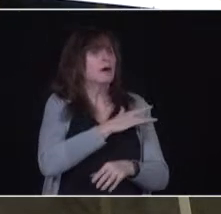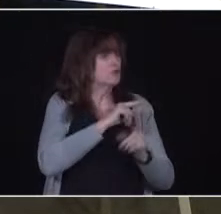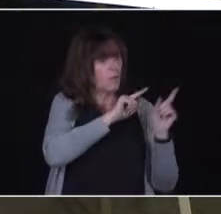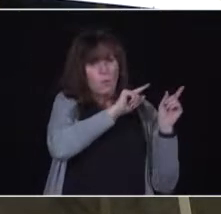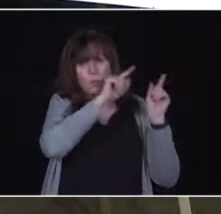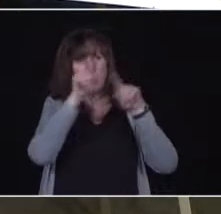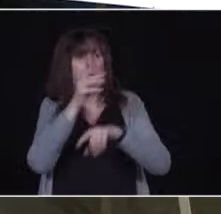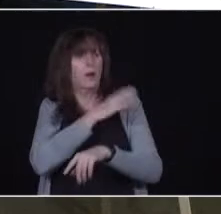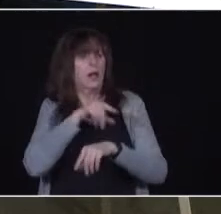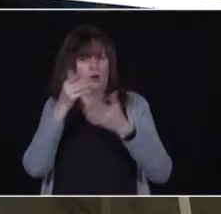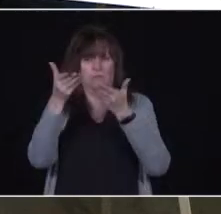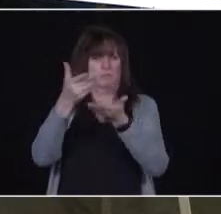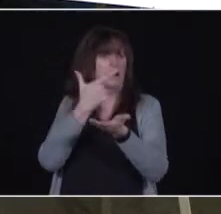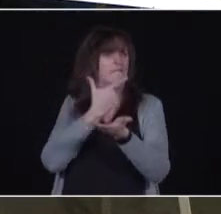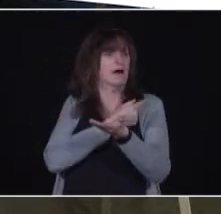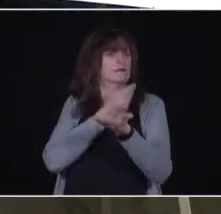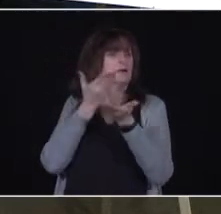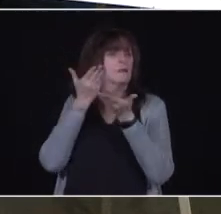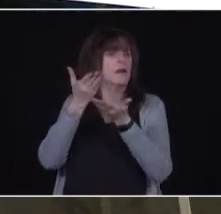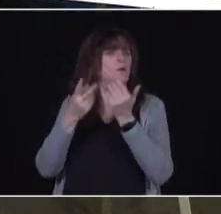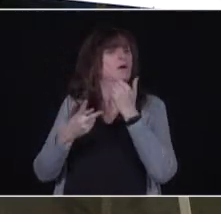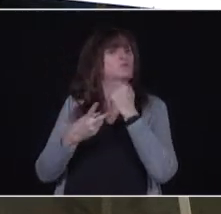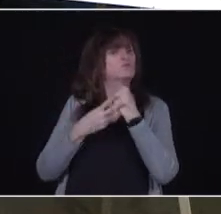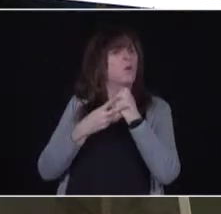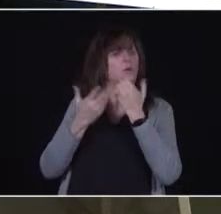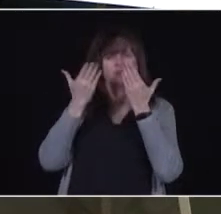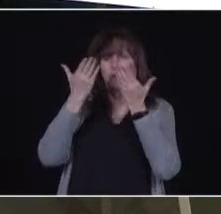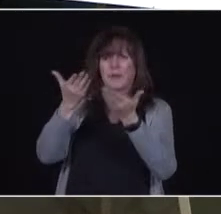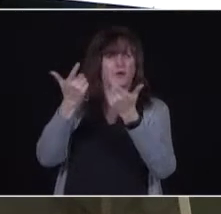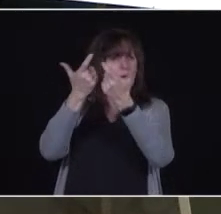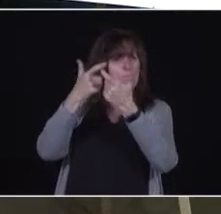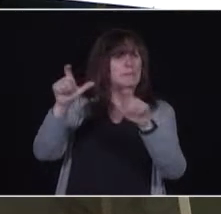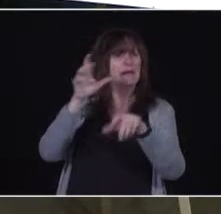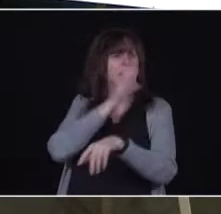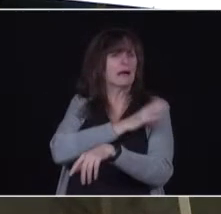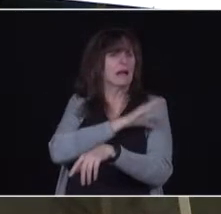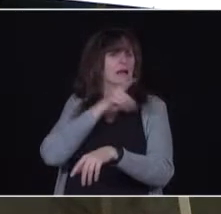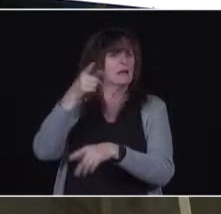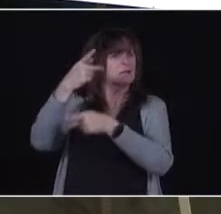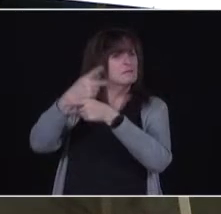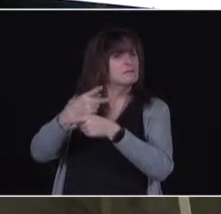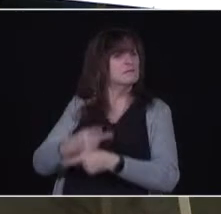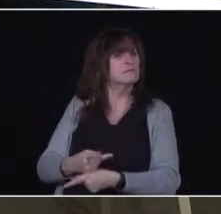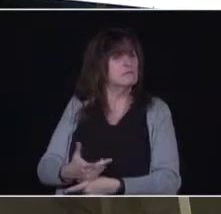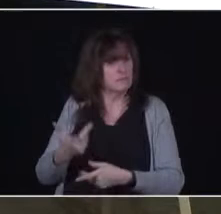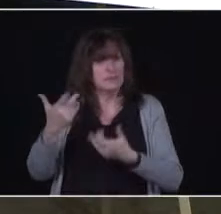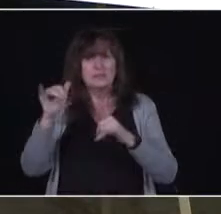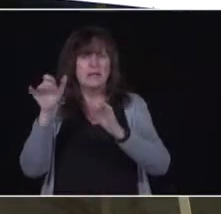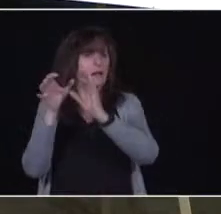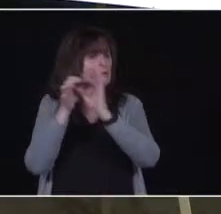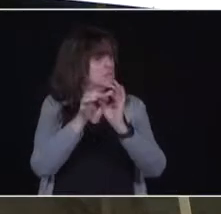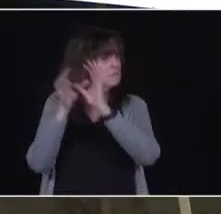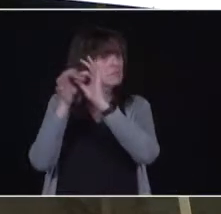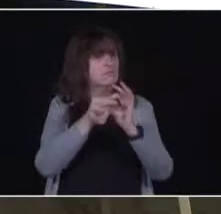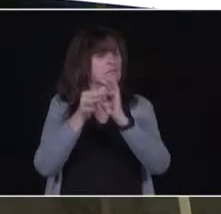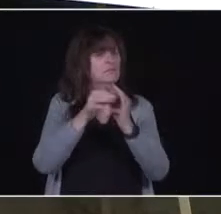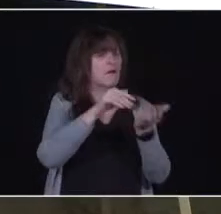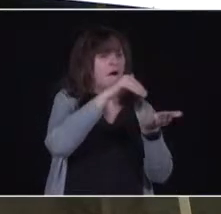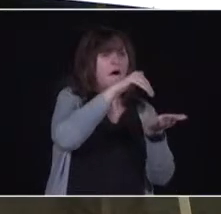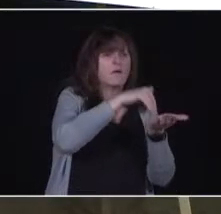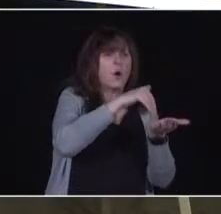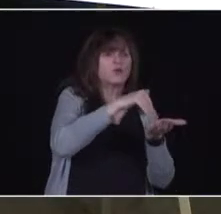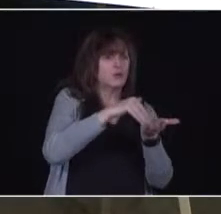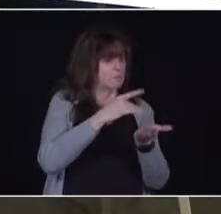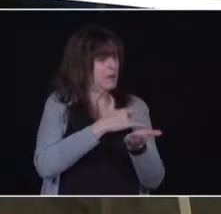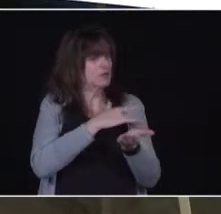efficient way, and still maintain that really great doctor patient relationship. So, yep, they are